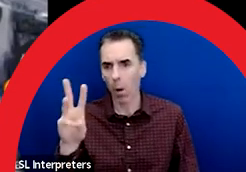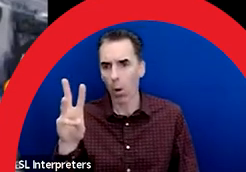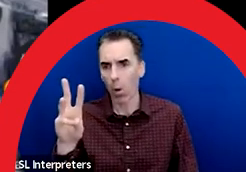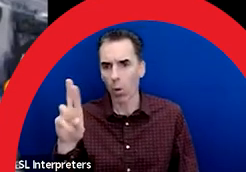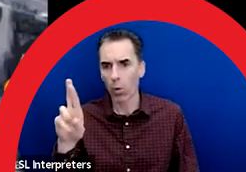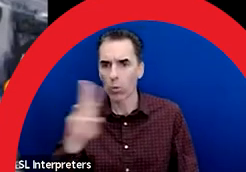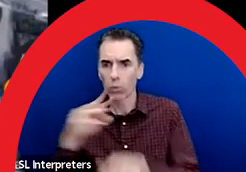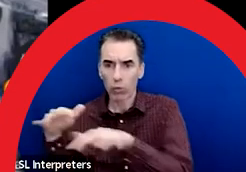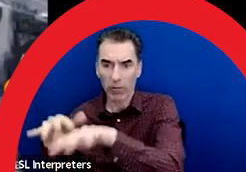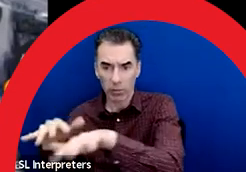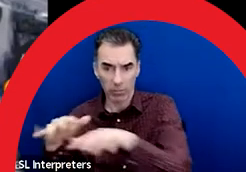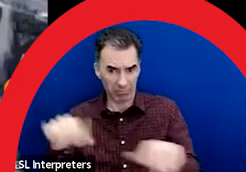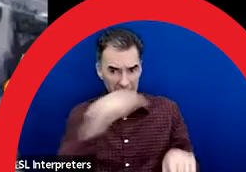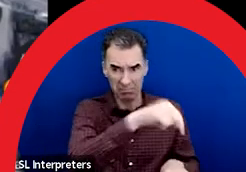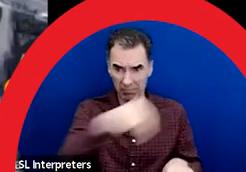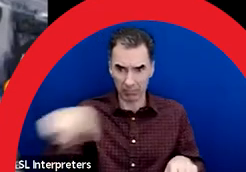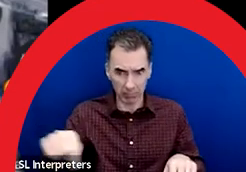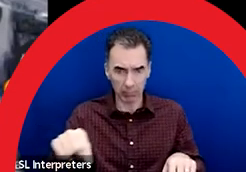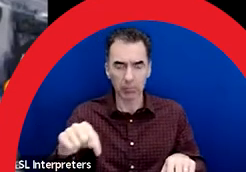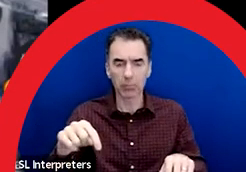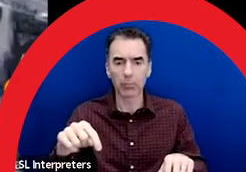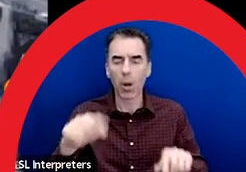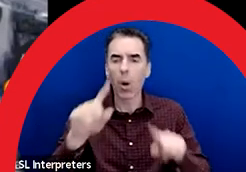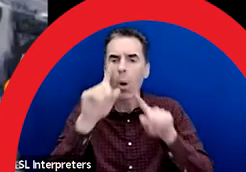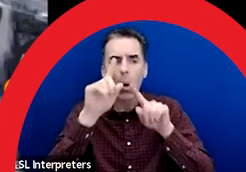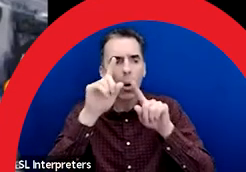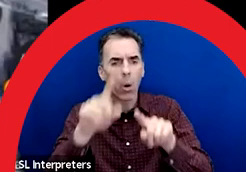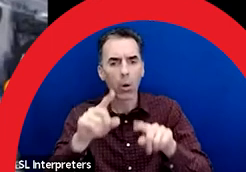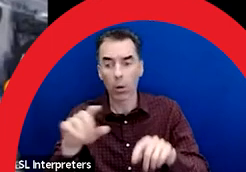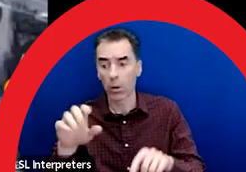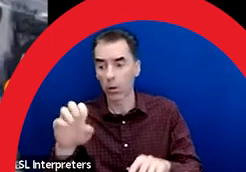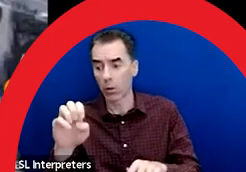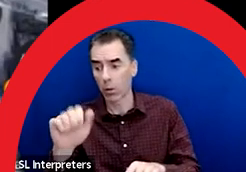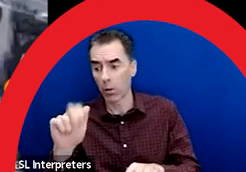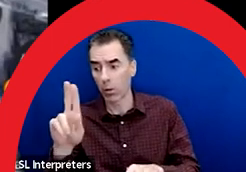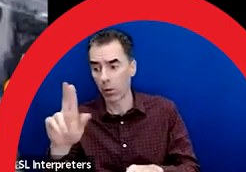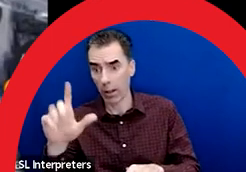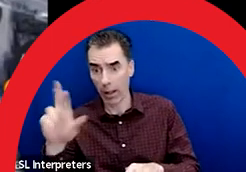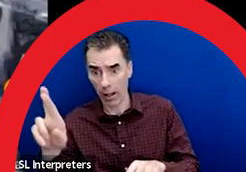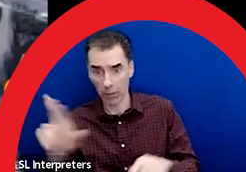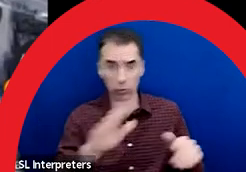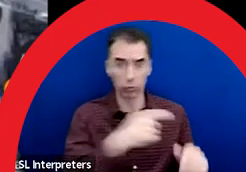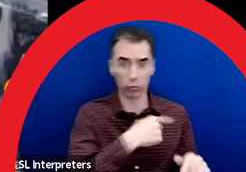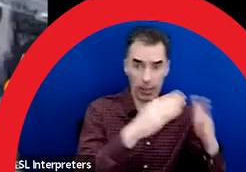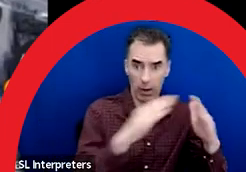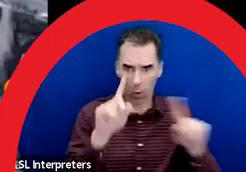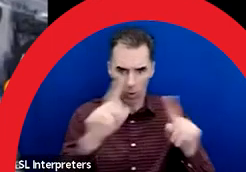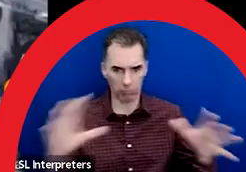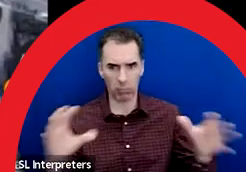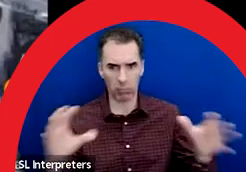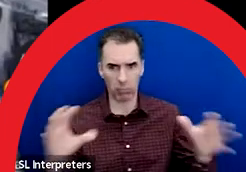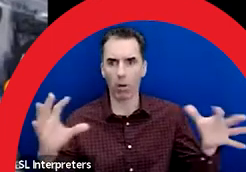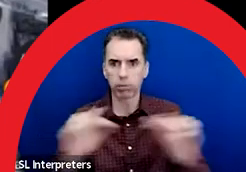at improving the connections between Eau Claire and Chinatown, and are going to add to the vibrancy of this area.